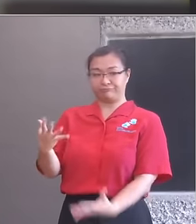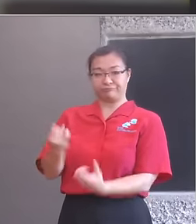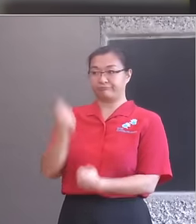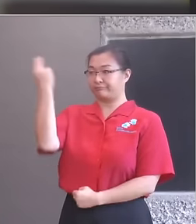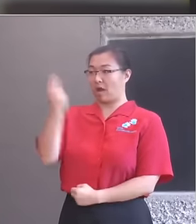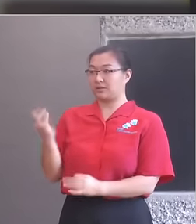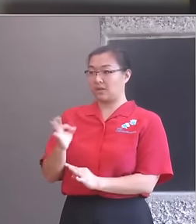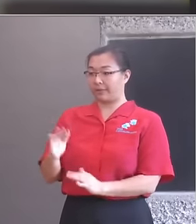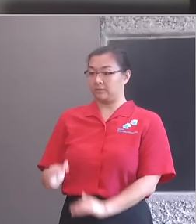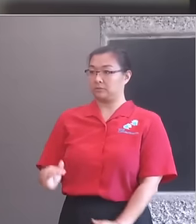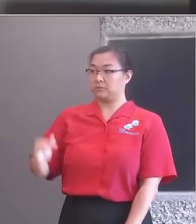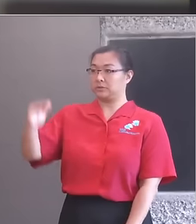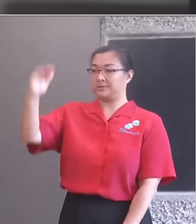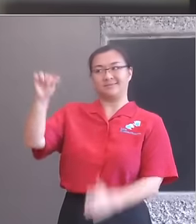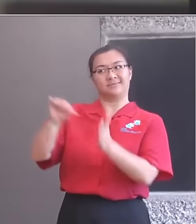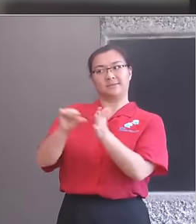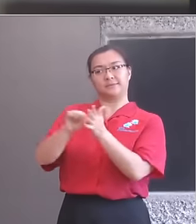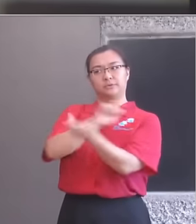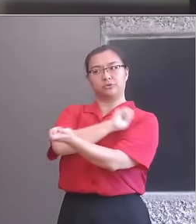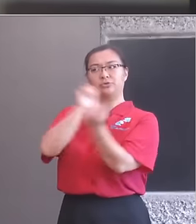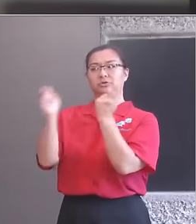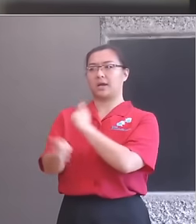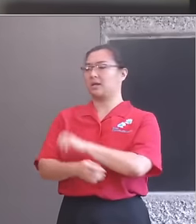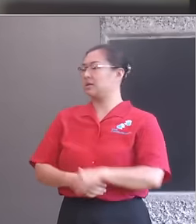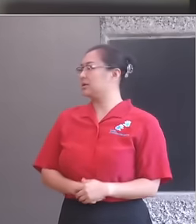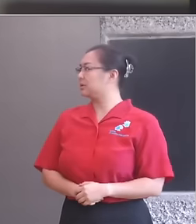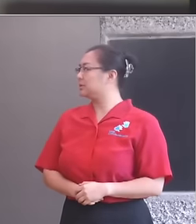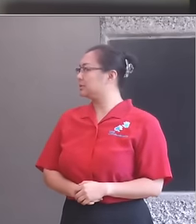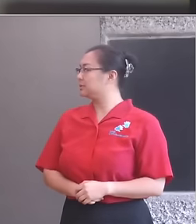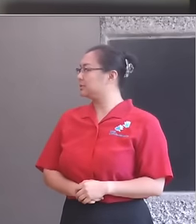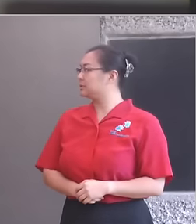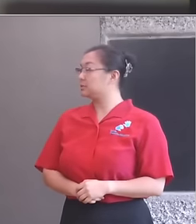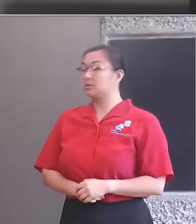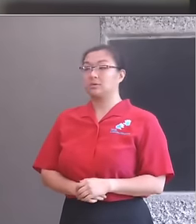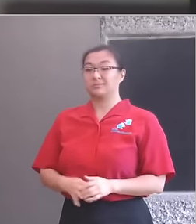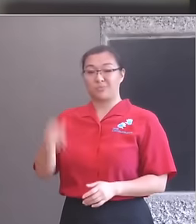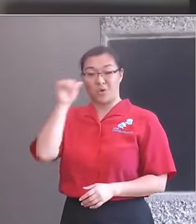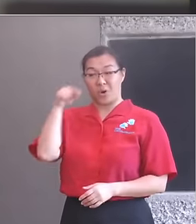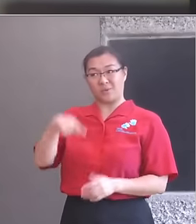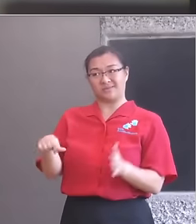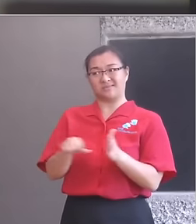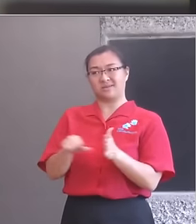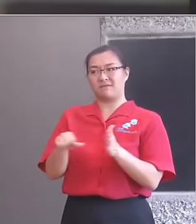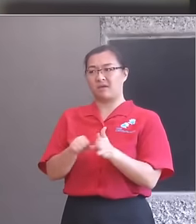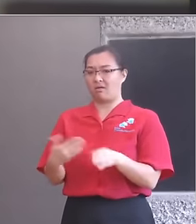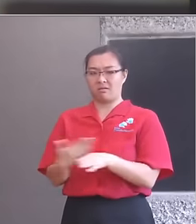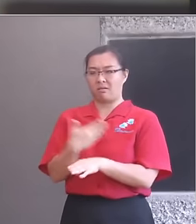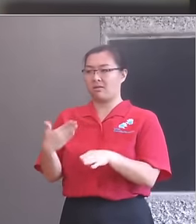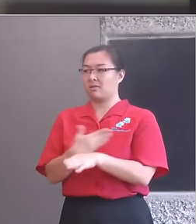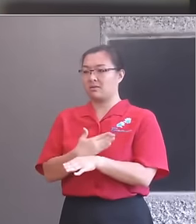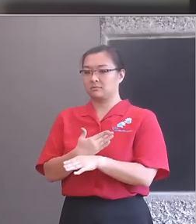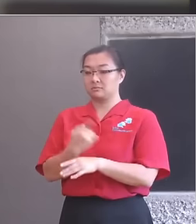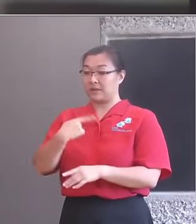problem. There are more than 24,000 schools, more than 8 million pupils, and this at a time when public